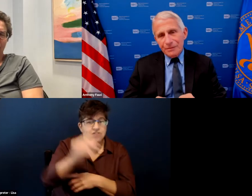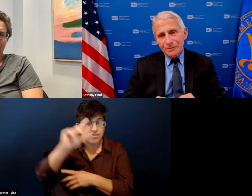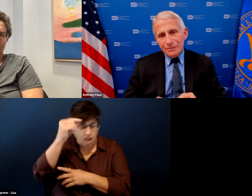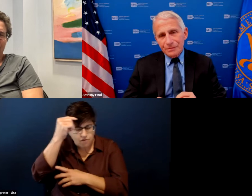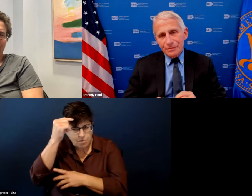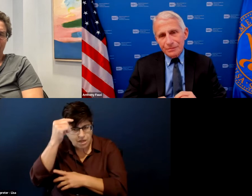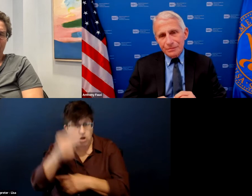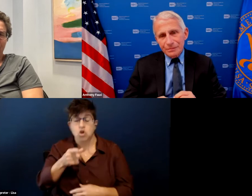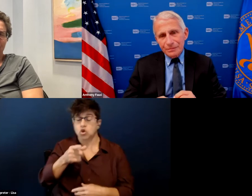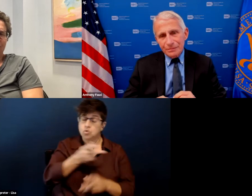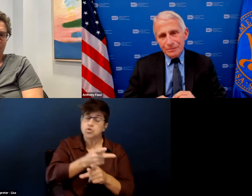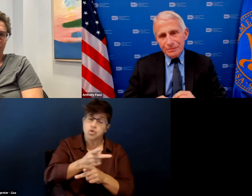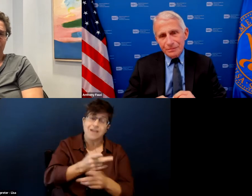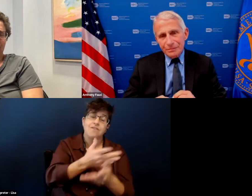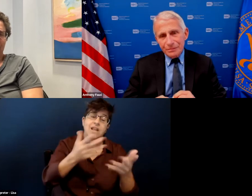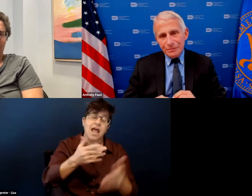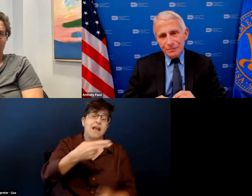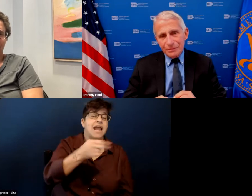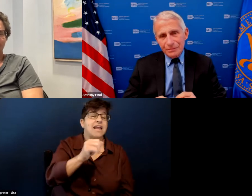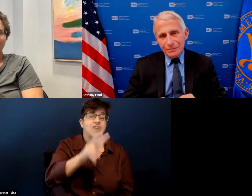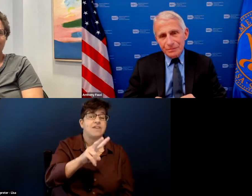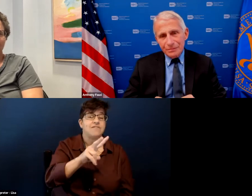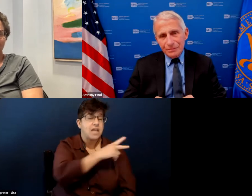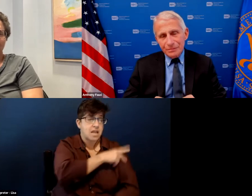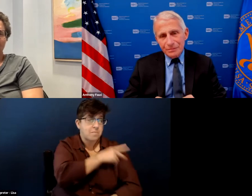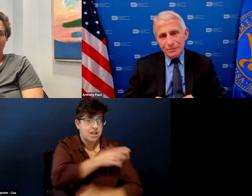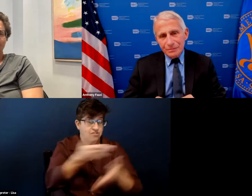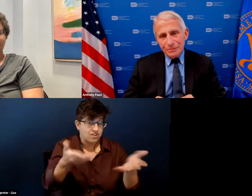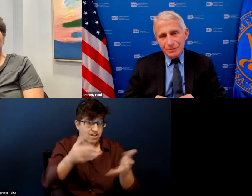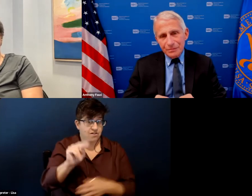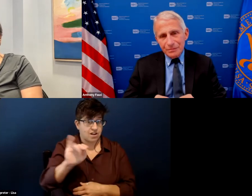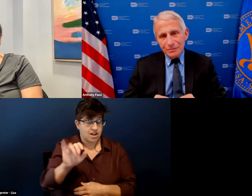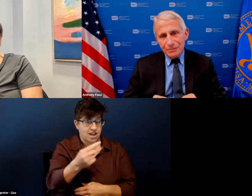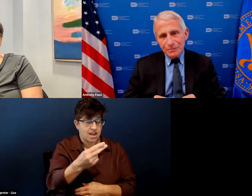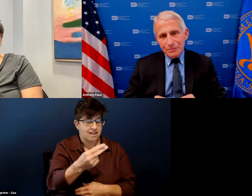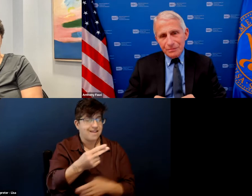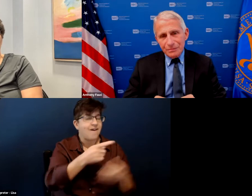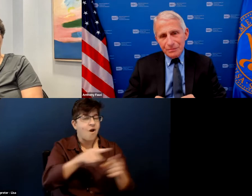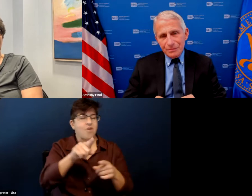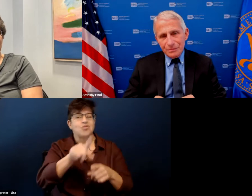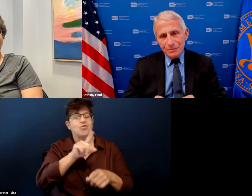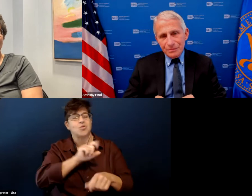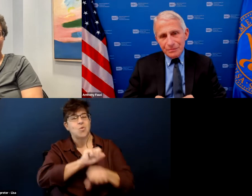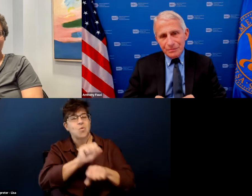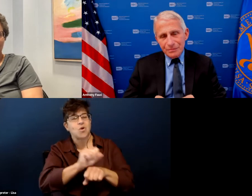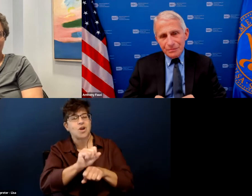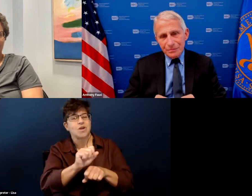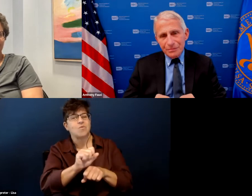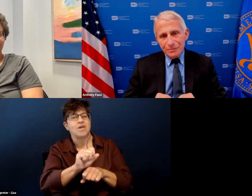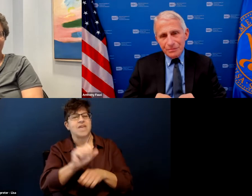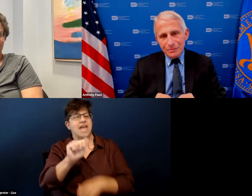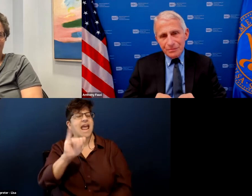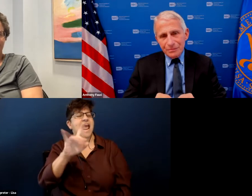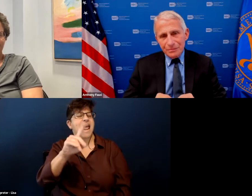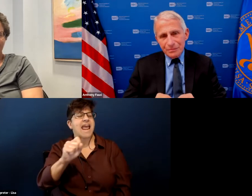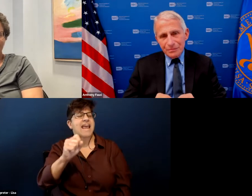care of a lot of hiv patients here at nih you also really were working with uh aids activists um